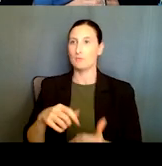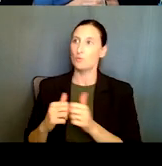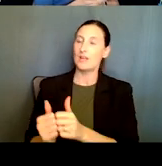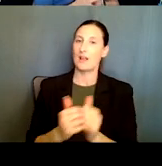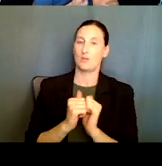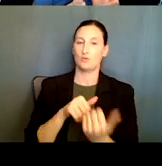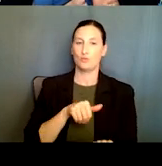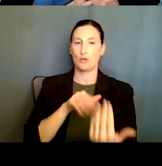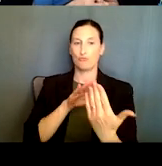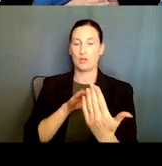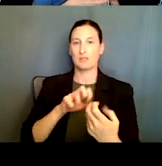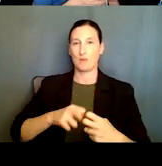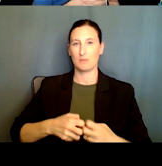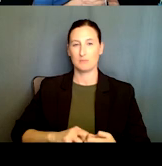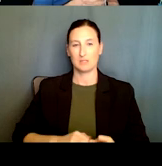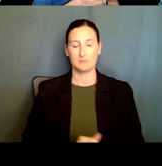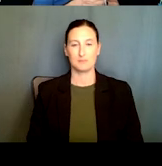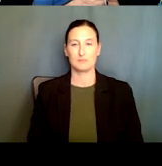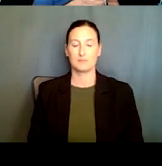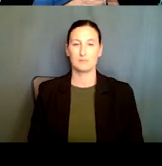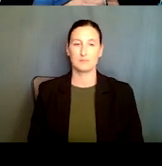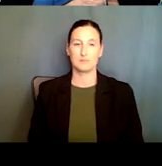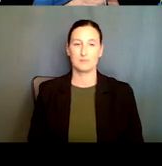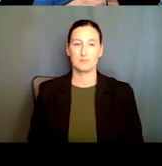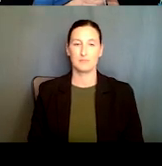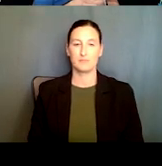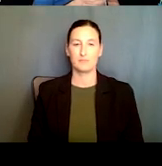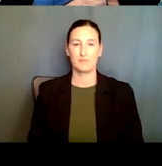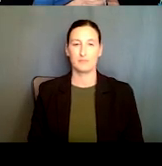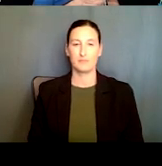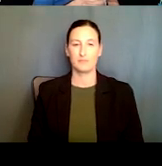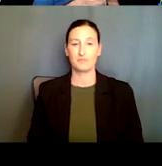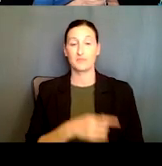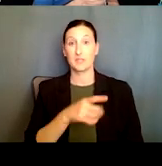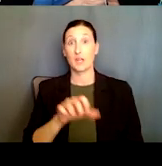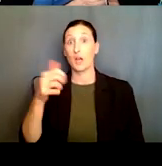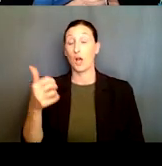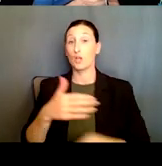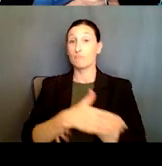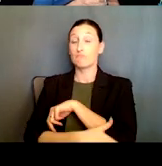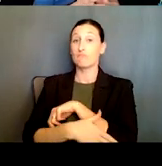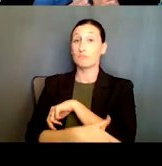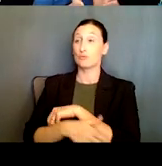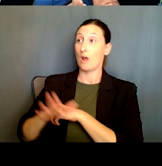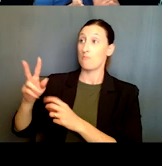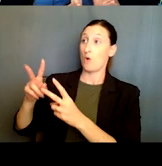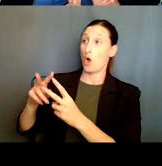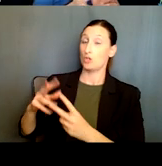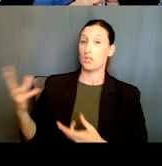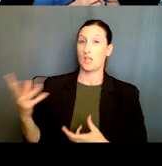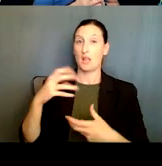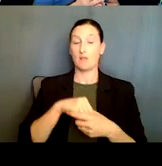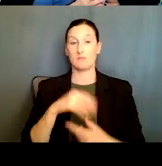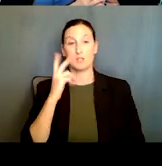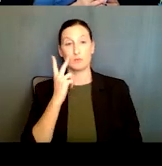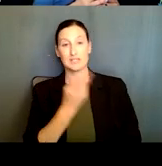these are, uh, uh, also, um, involving our international partners. And, uh, you, uh, you,